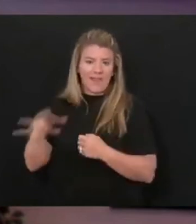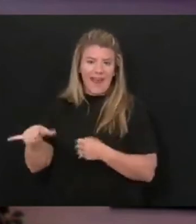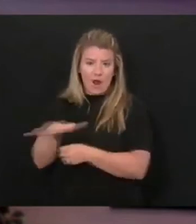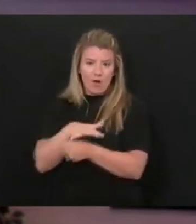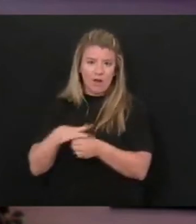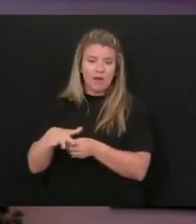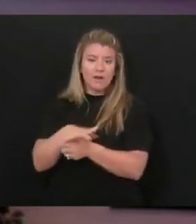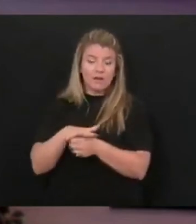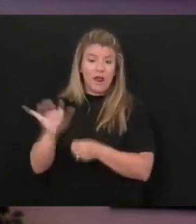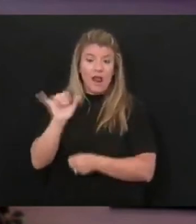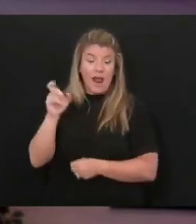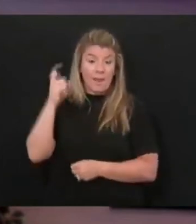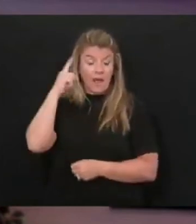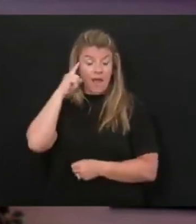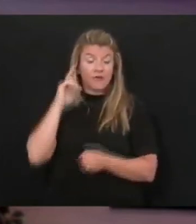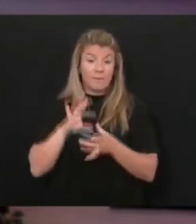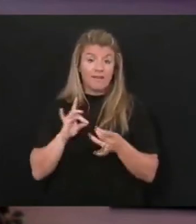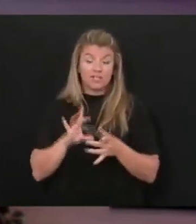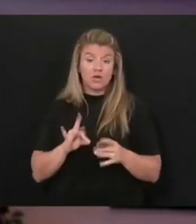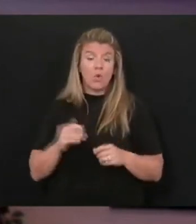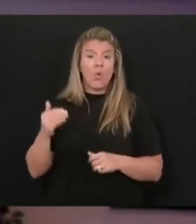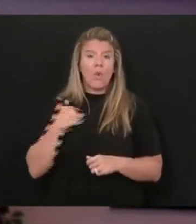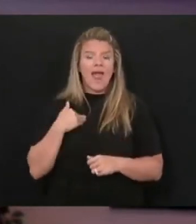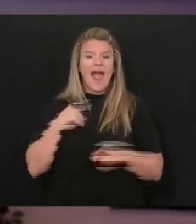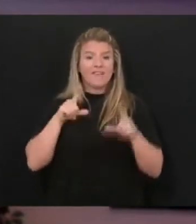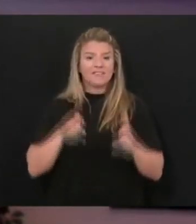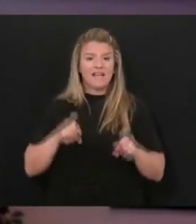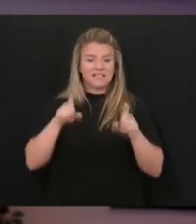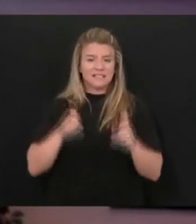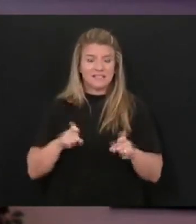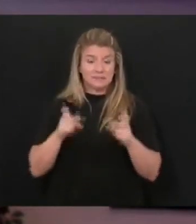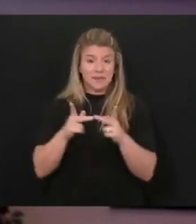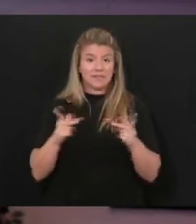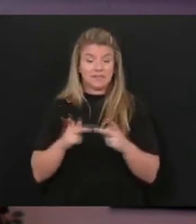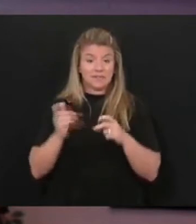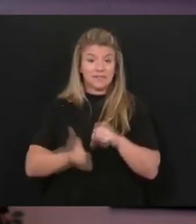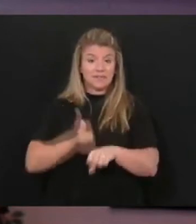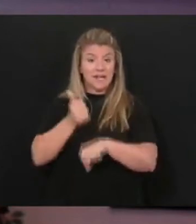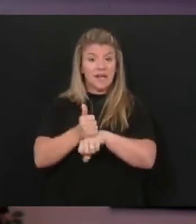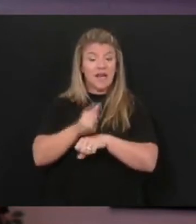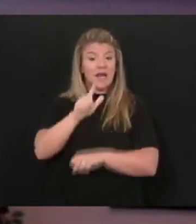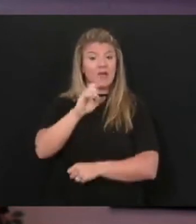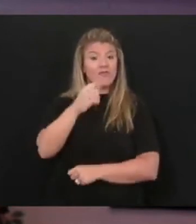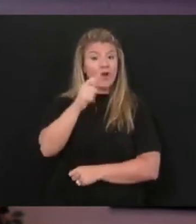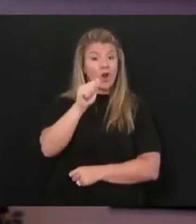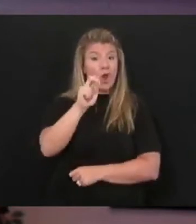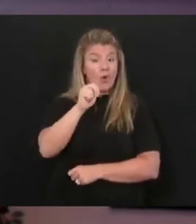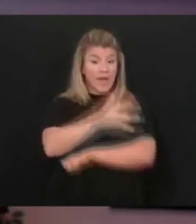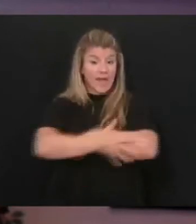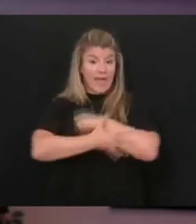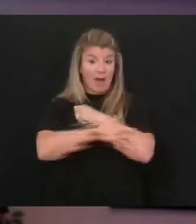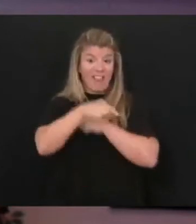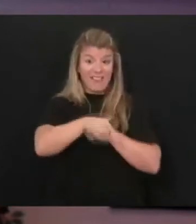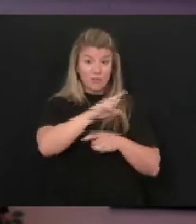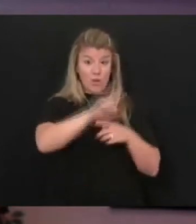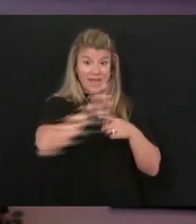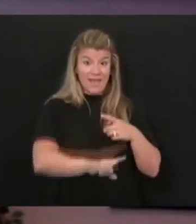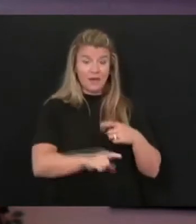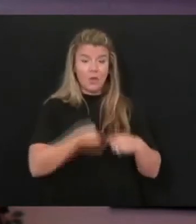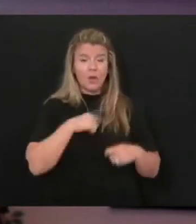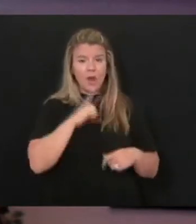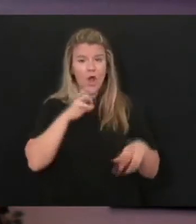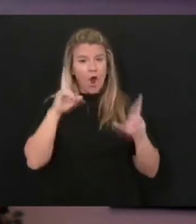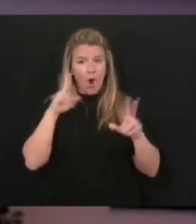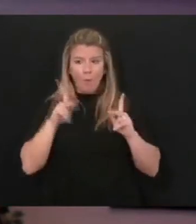As the governor said earlier, we have a testing site set up for Logan County this weekend, and we hope that people come out.